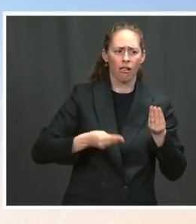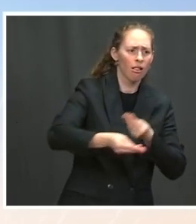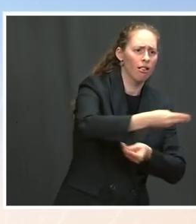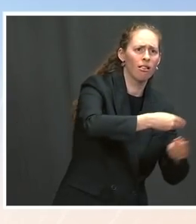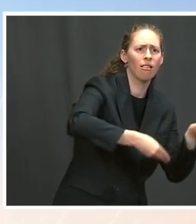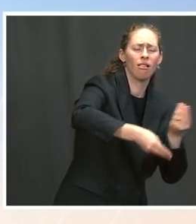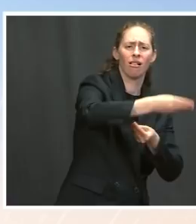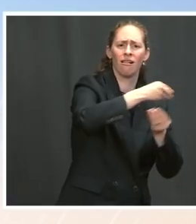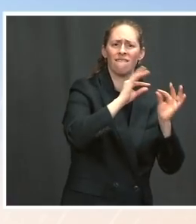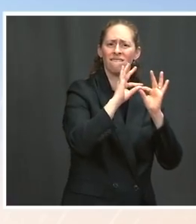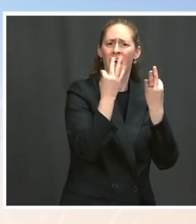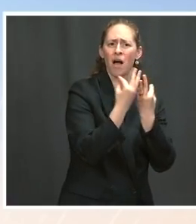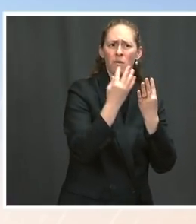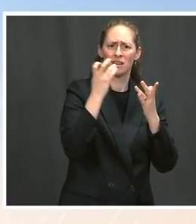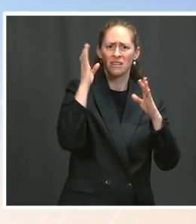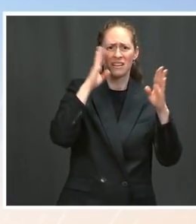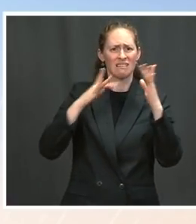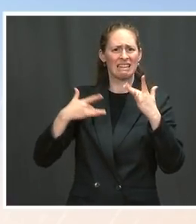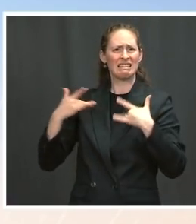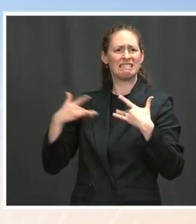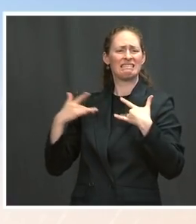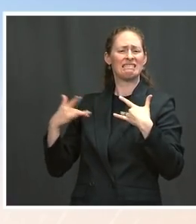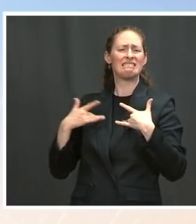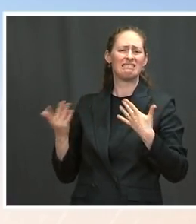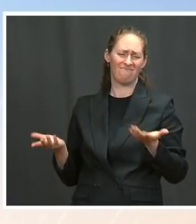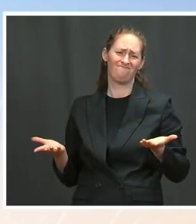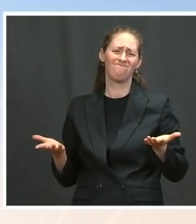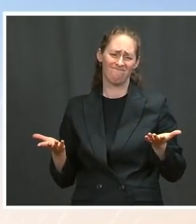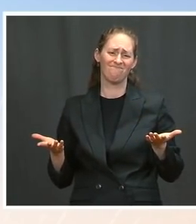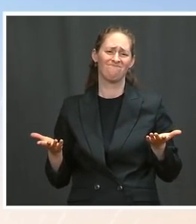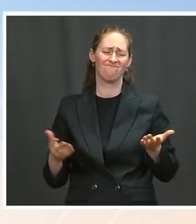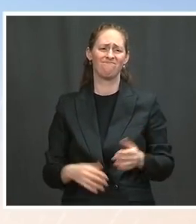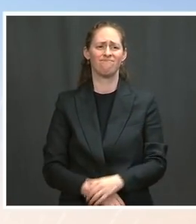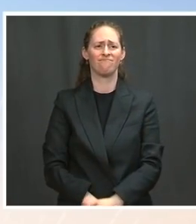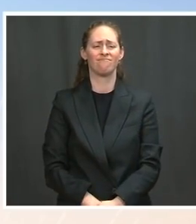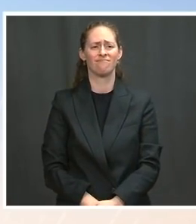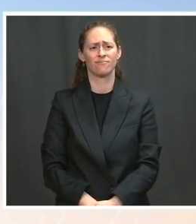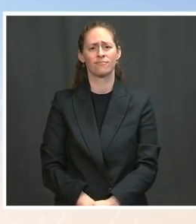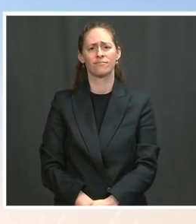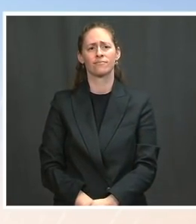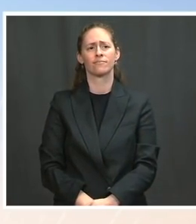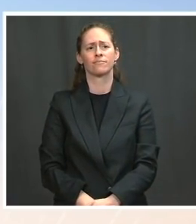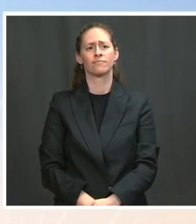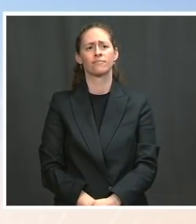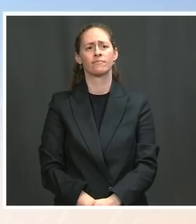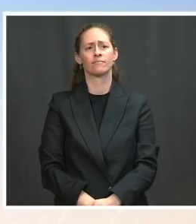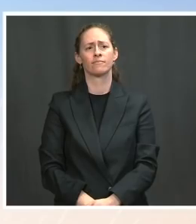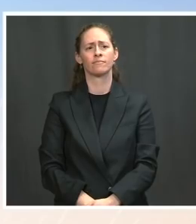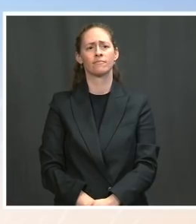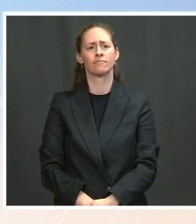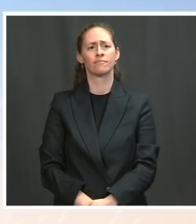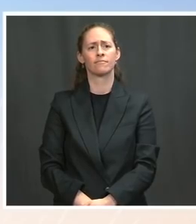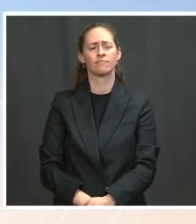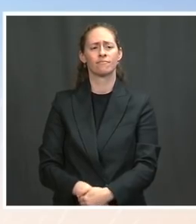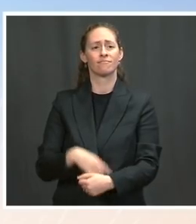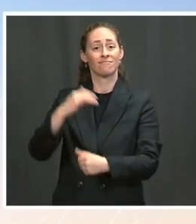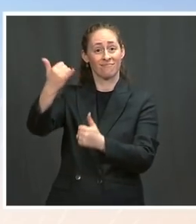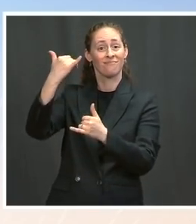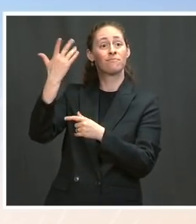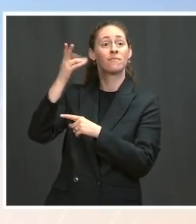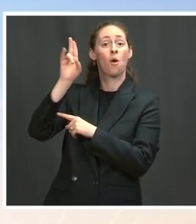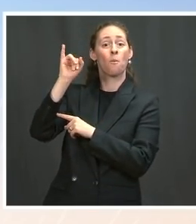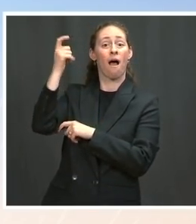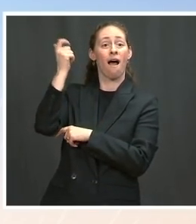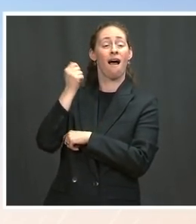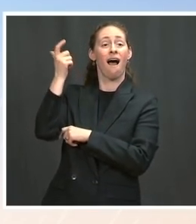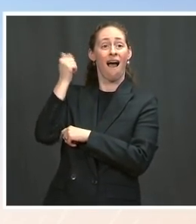I don't think that the additional, the addition to unemployment compensation is really the factor that's making